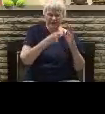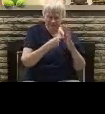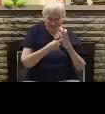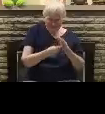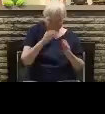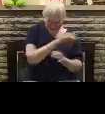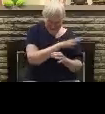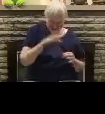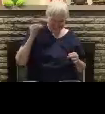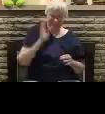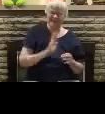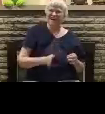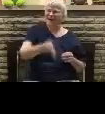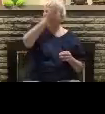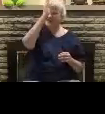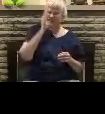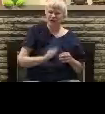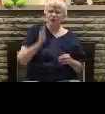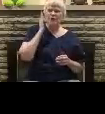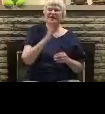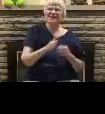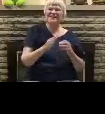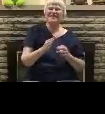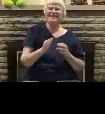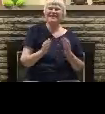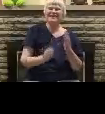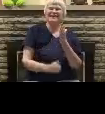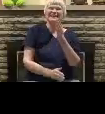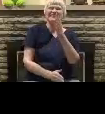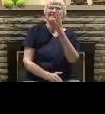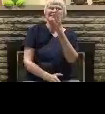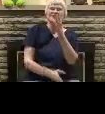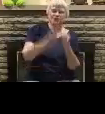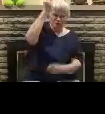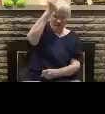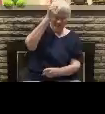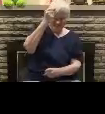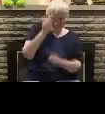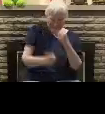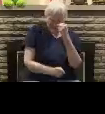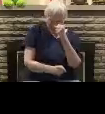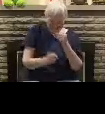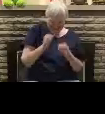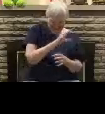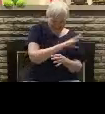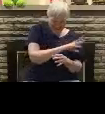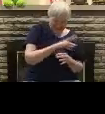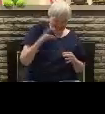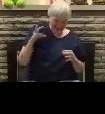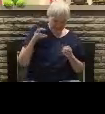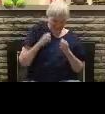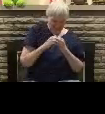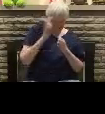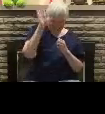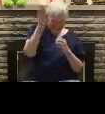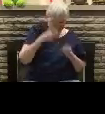spirit of his mouth and shall destroy with the brightness of his coming. Even him whose coming is after the